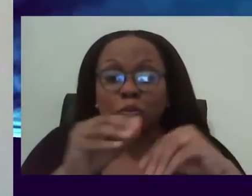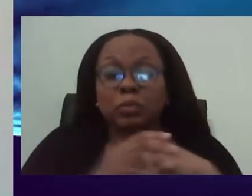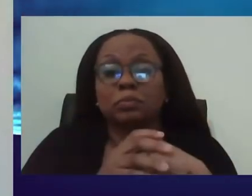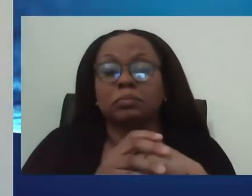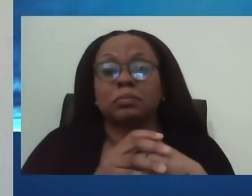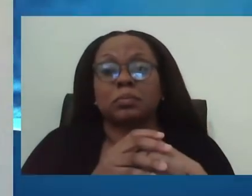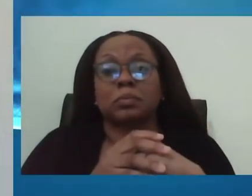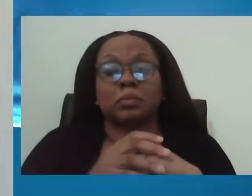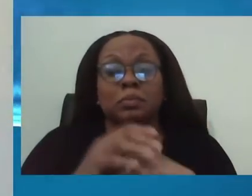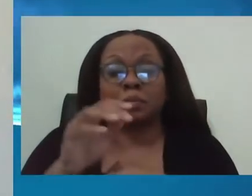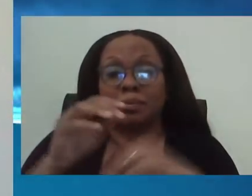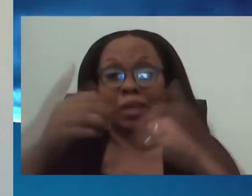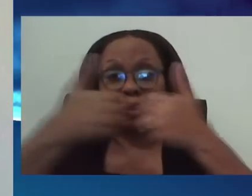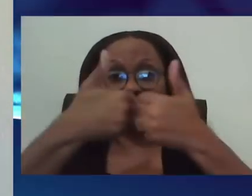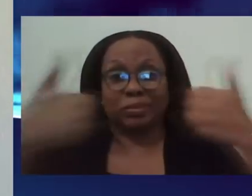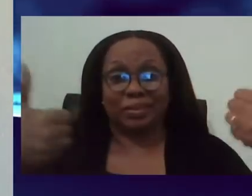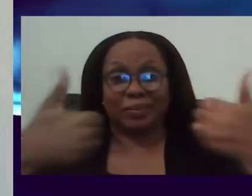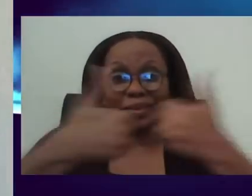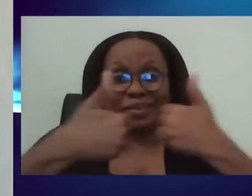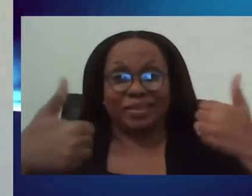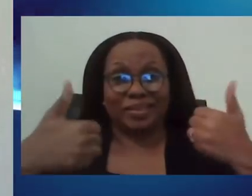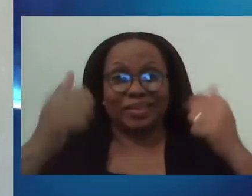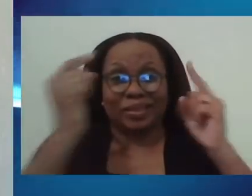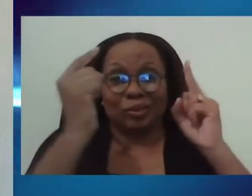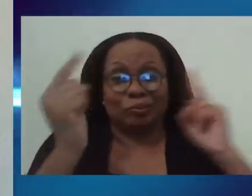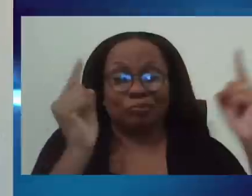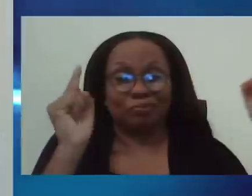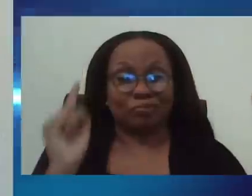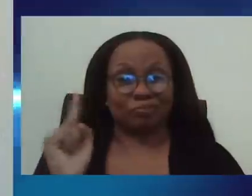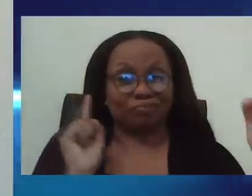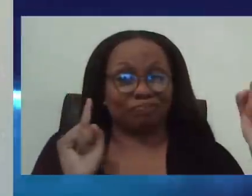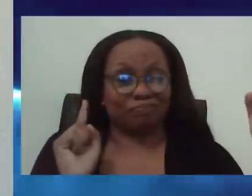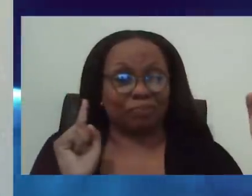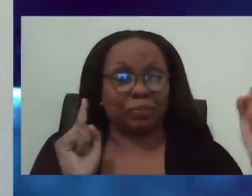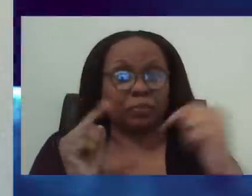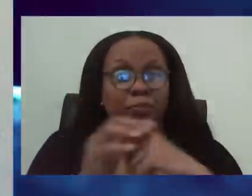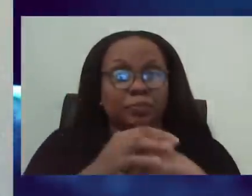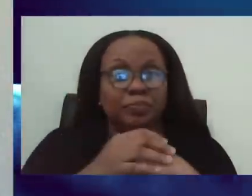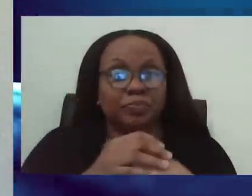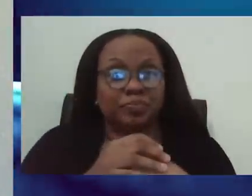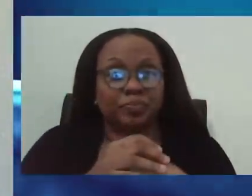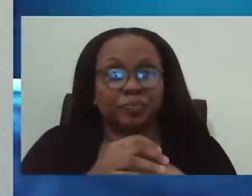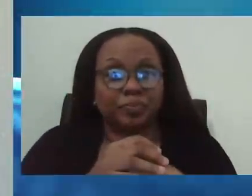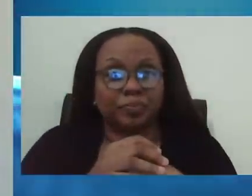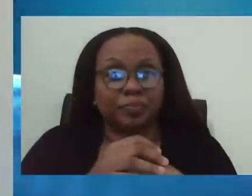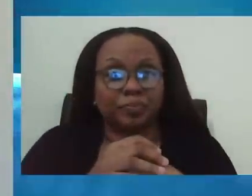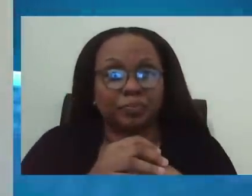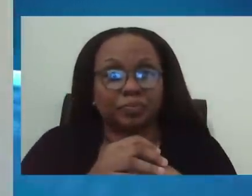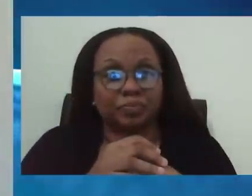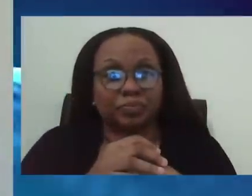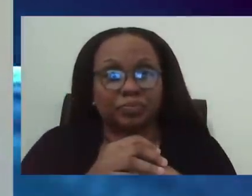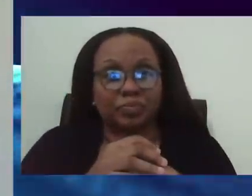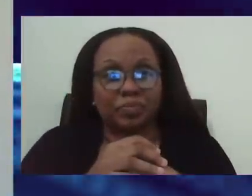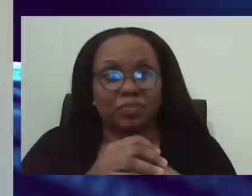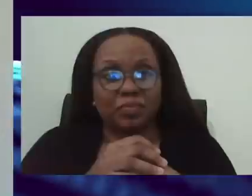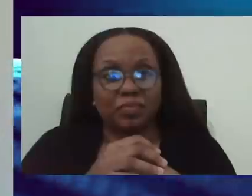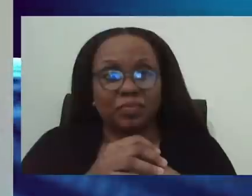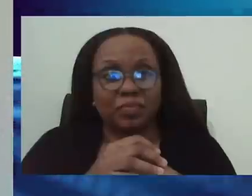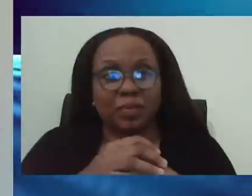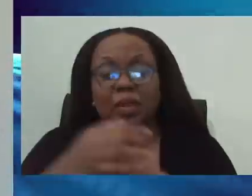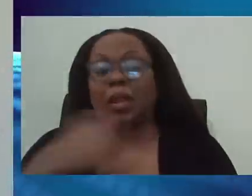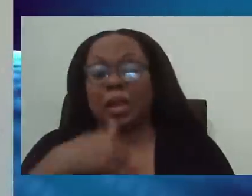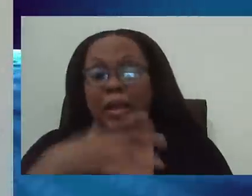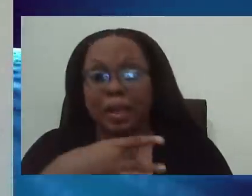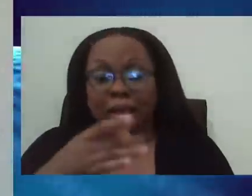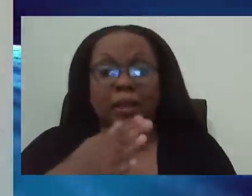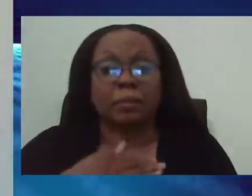keep six feet away. And, you know, for me, I, I like the idea of, um, of having my home with a cellar just come, um,